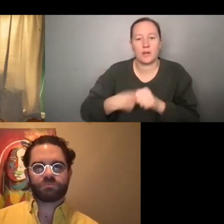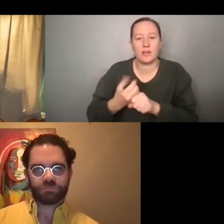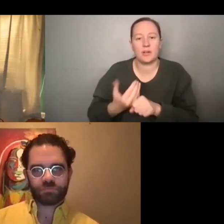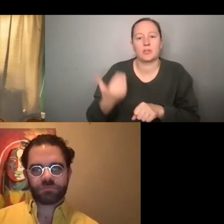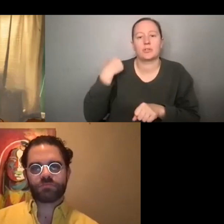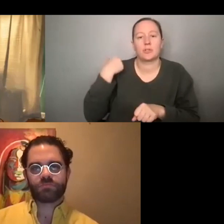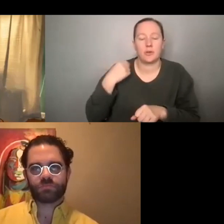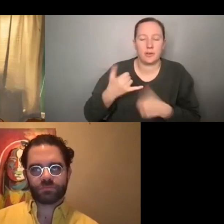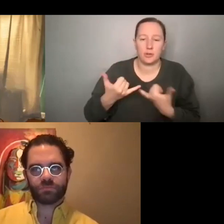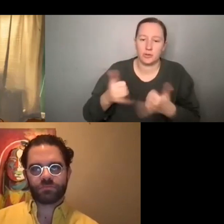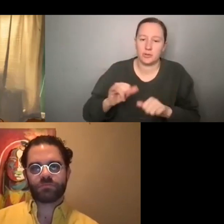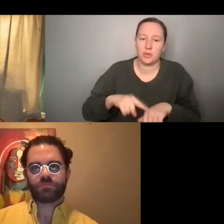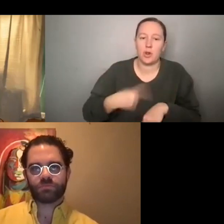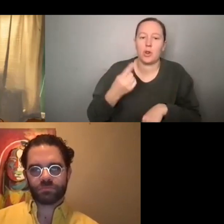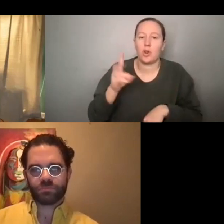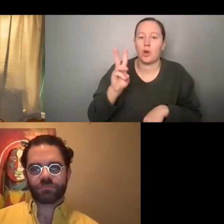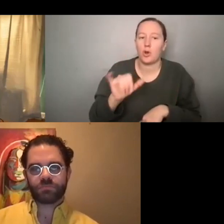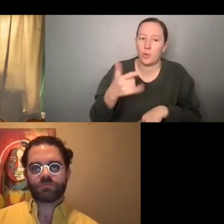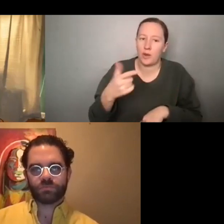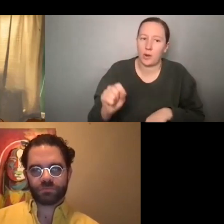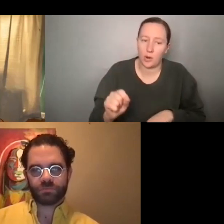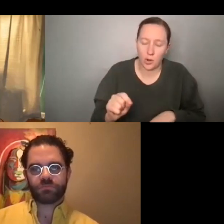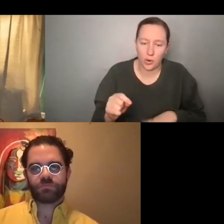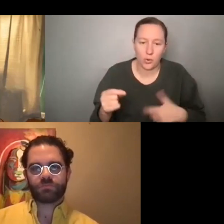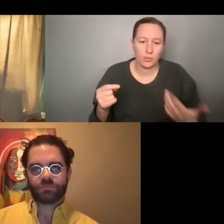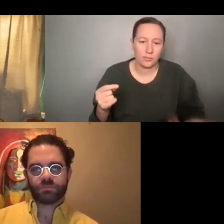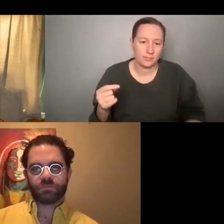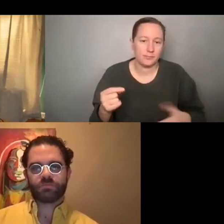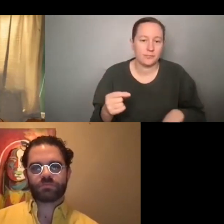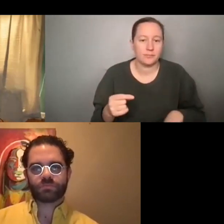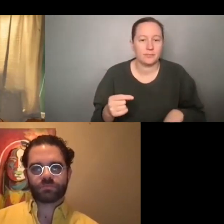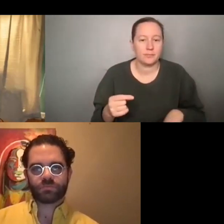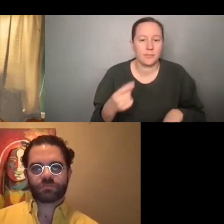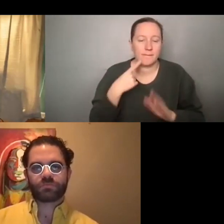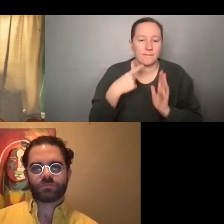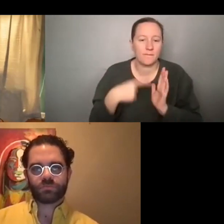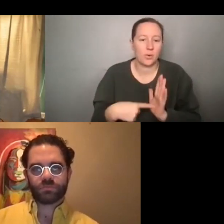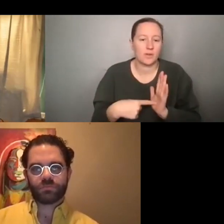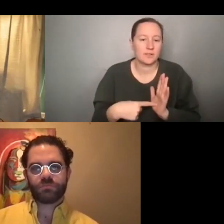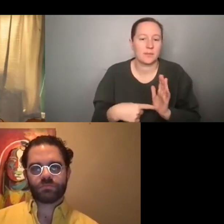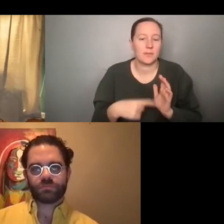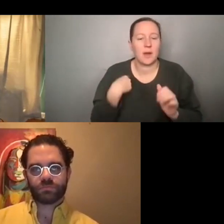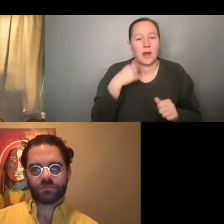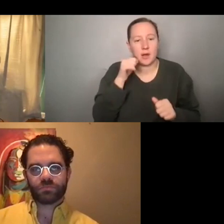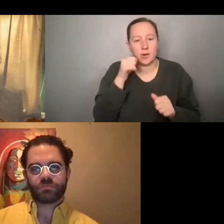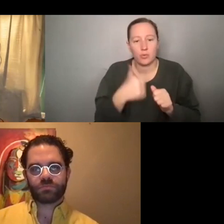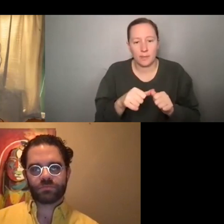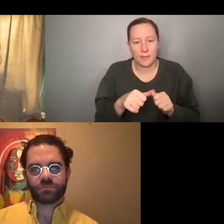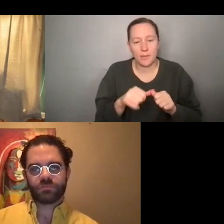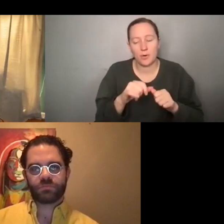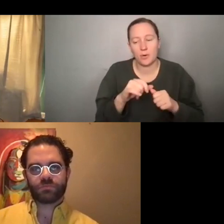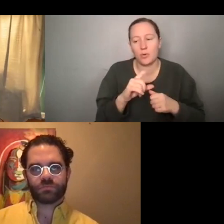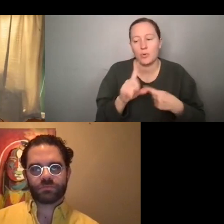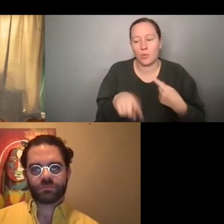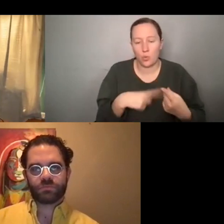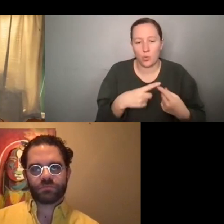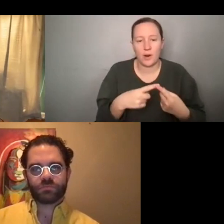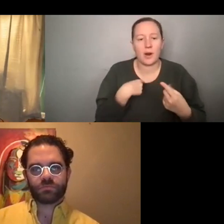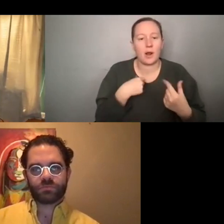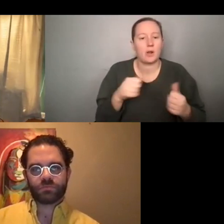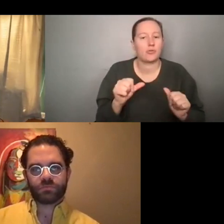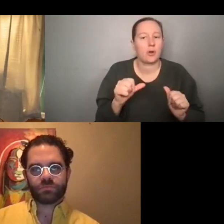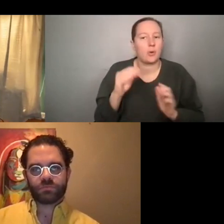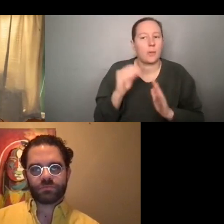a long way to go. And I mean, an example of that is I remember when I was trying to